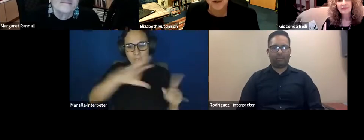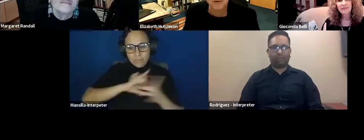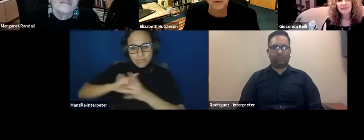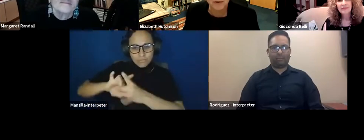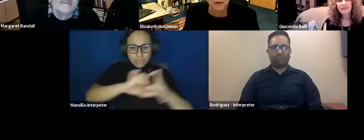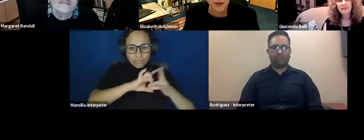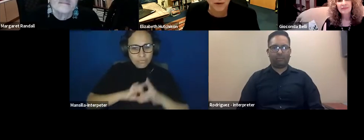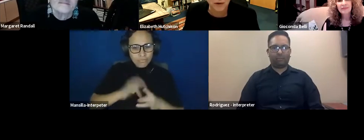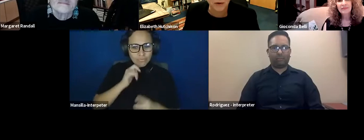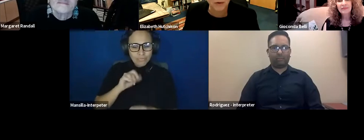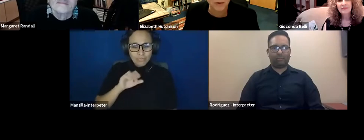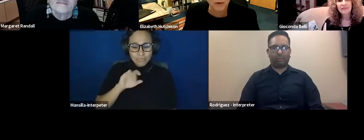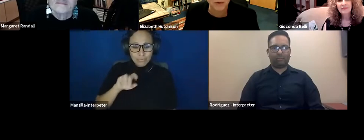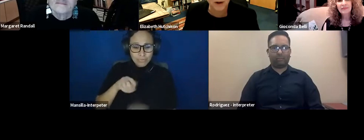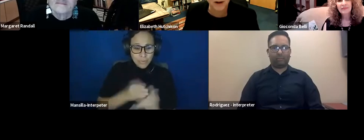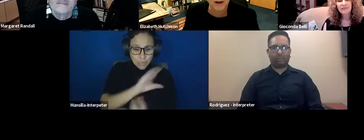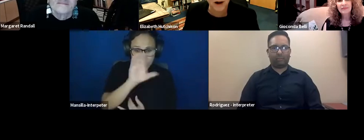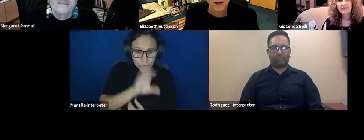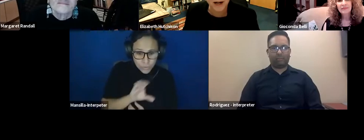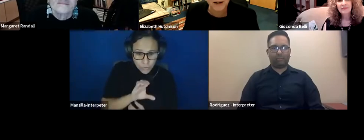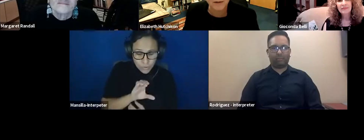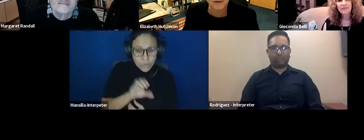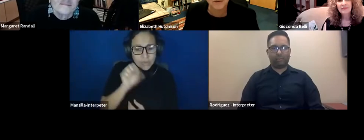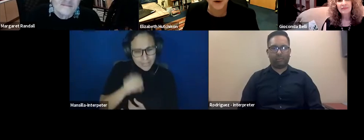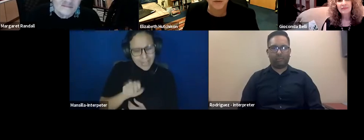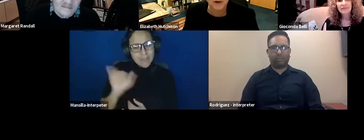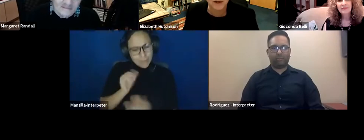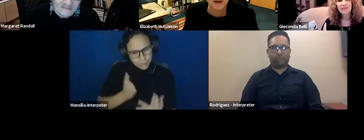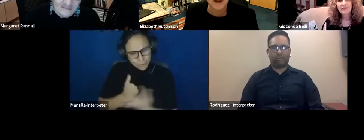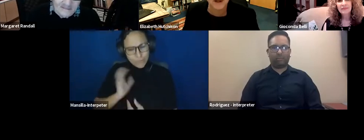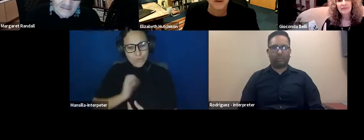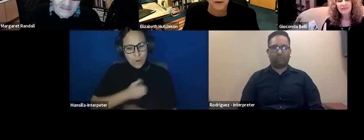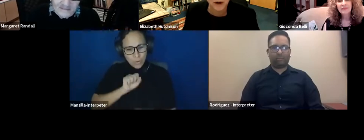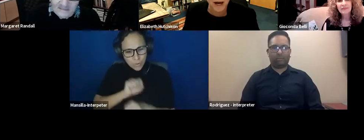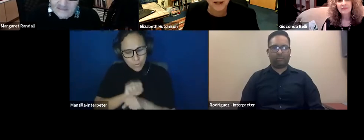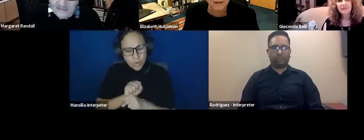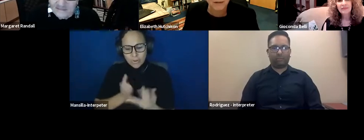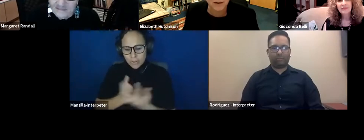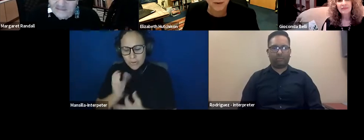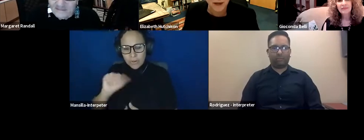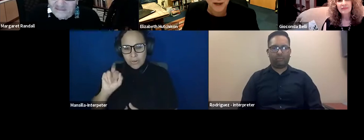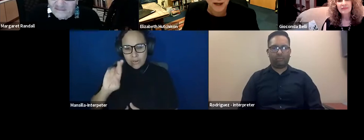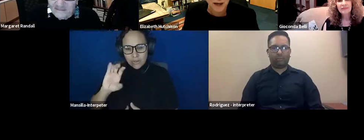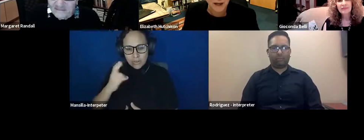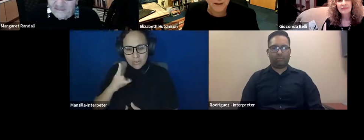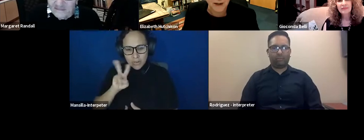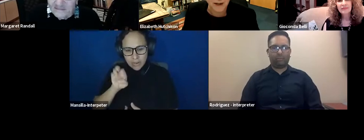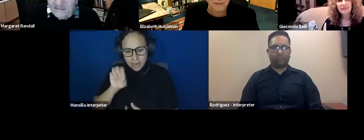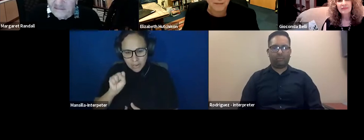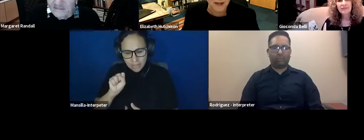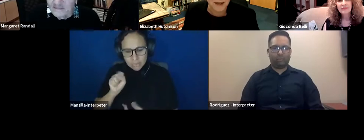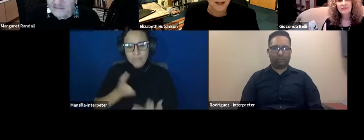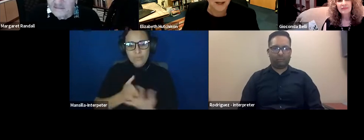not only through Zoom, but also through our archives, through our work, through our activism, and,